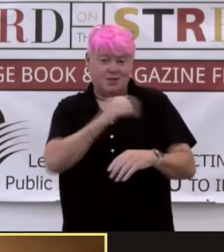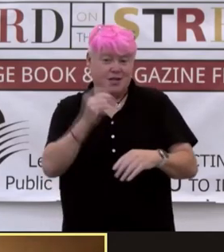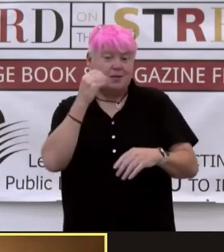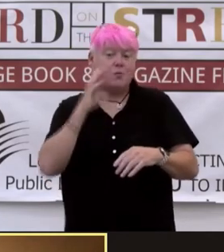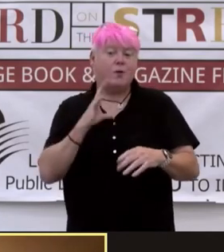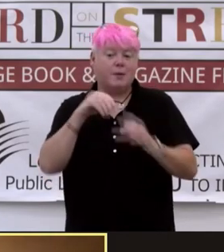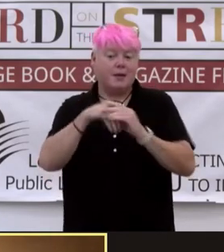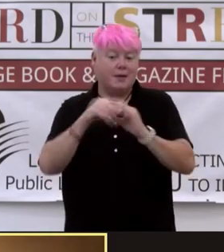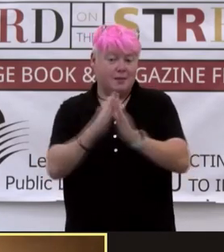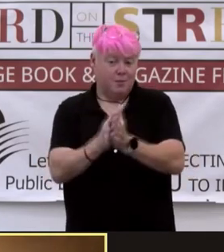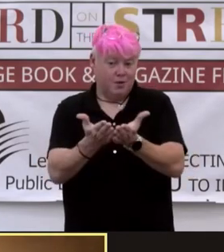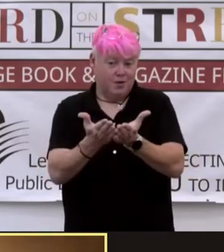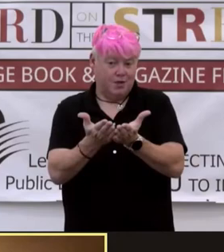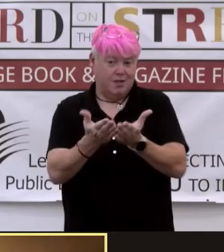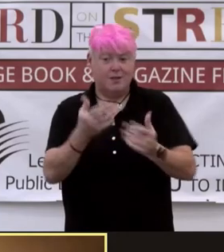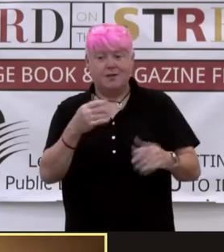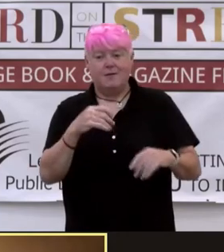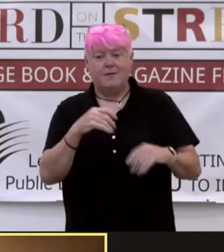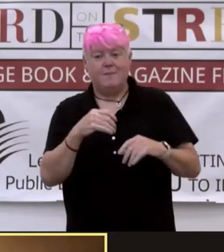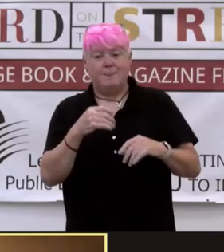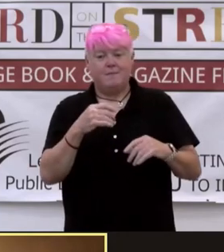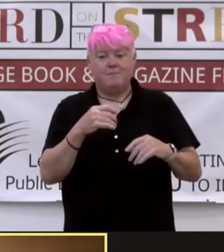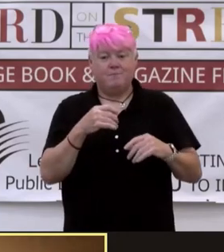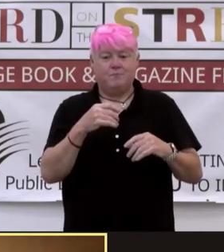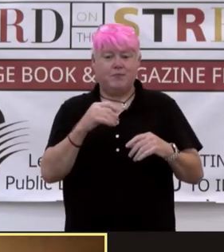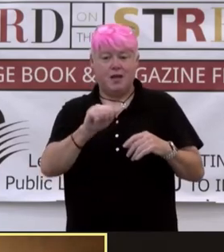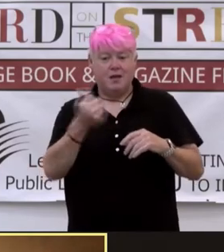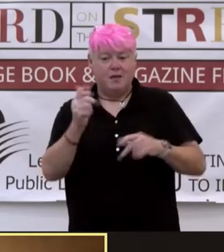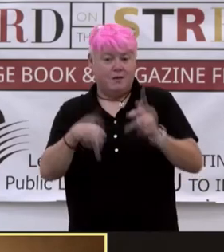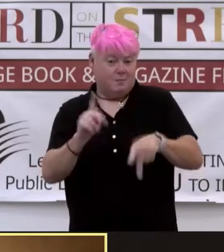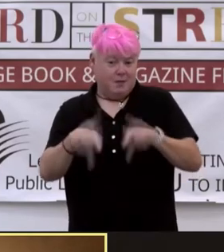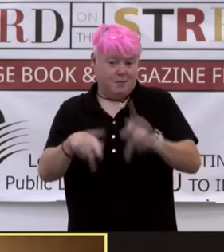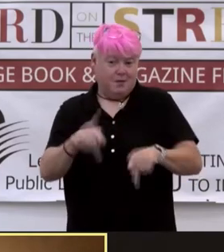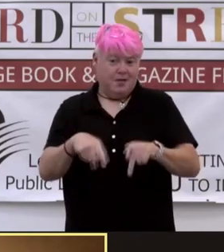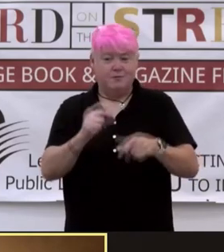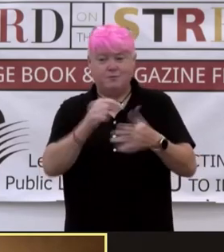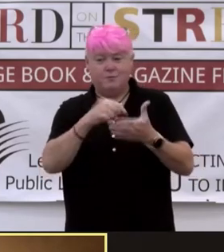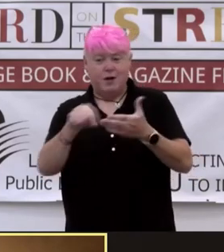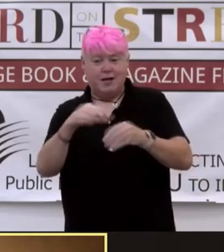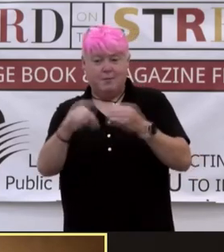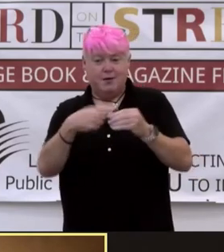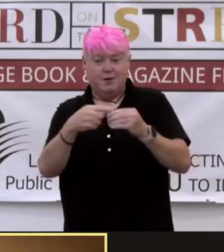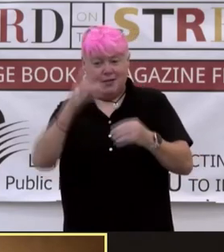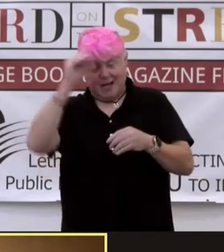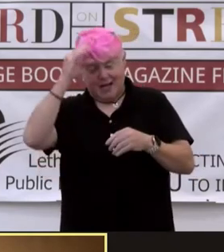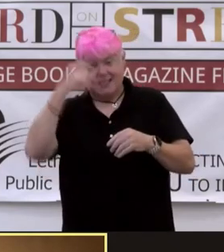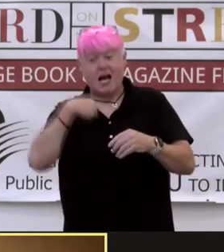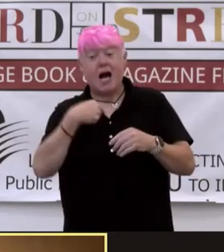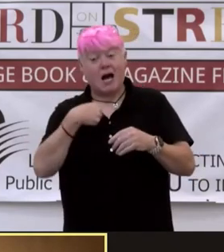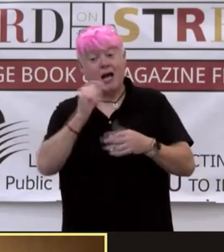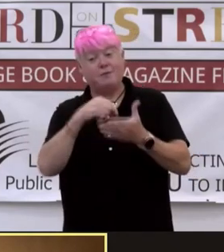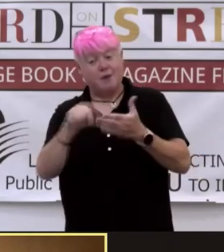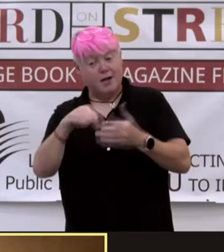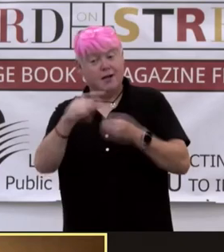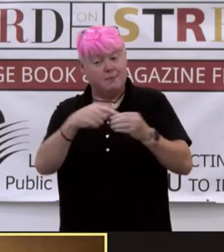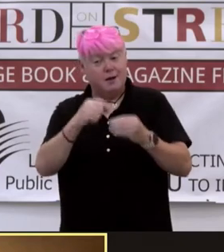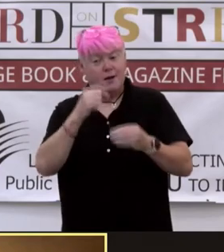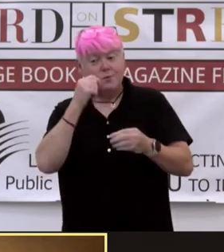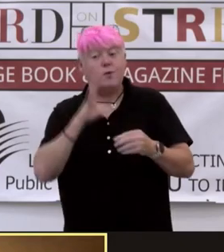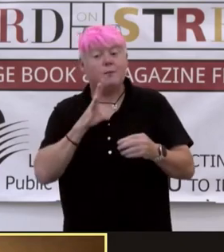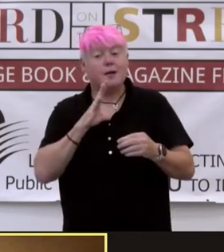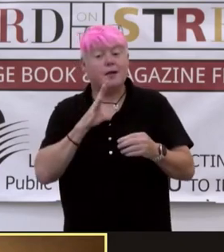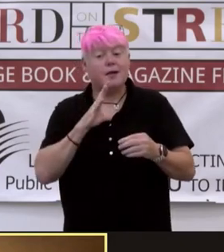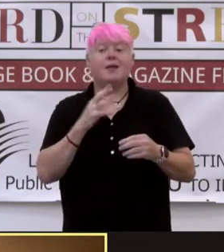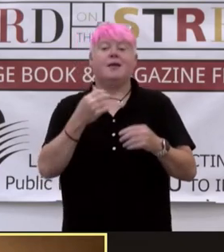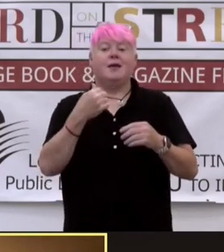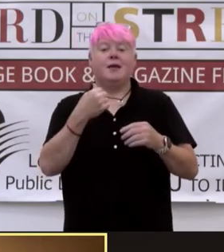let's face it, my books are all about the women. Other people can write about the guys. And if we have time at the end, I'm going to read you a little bit, an